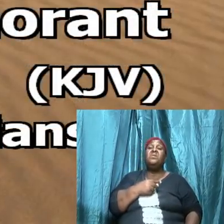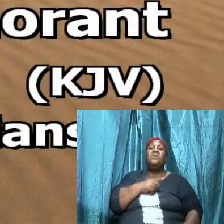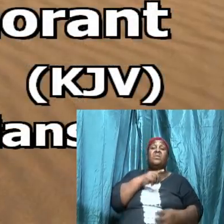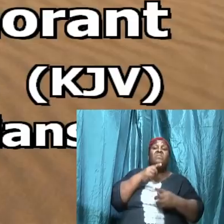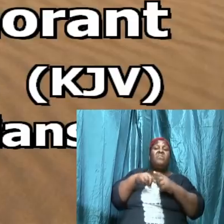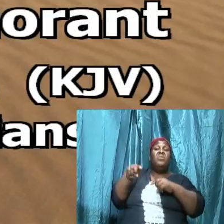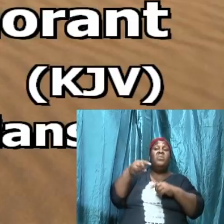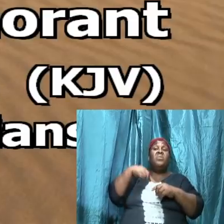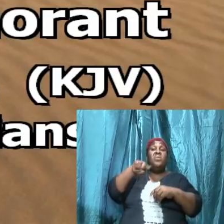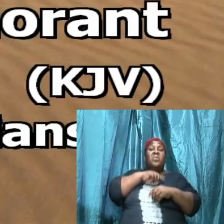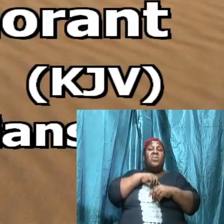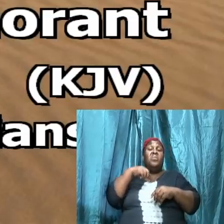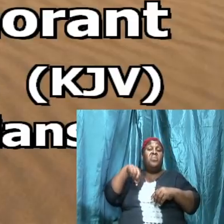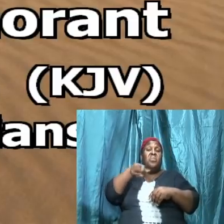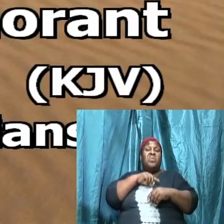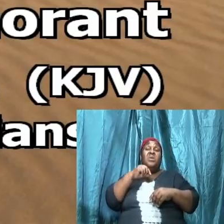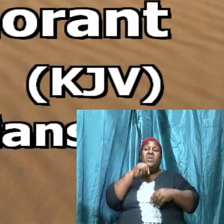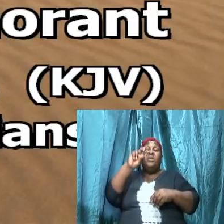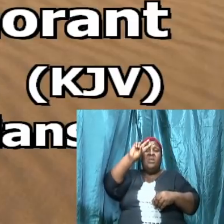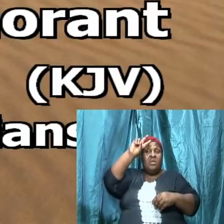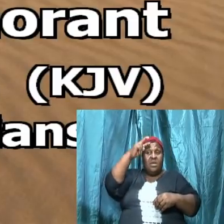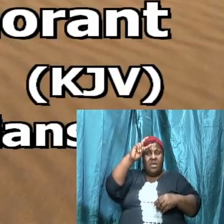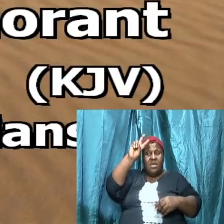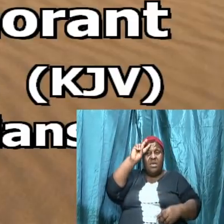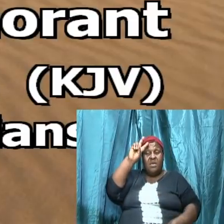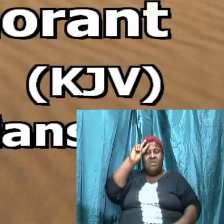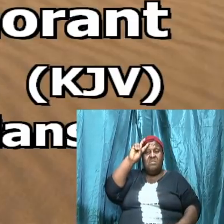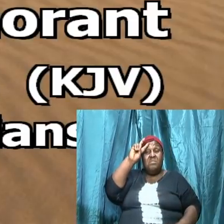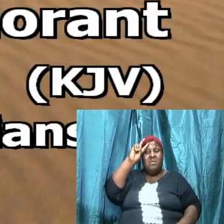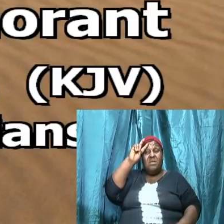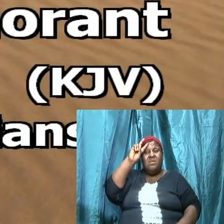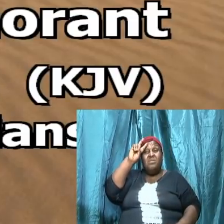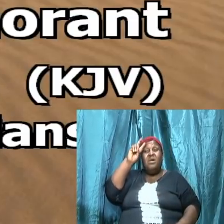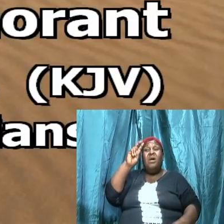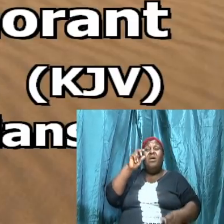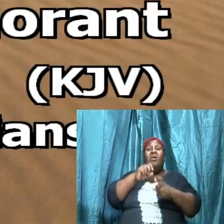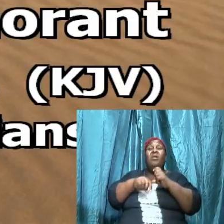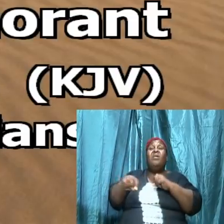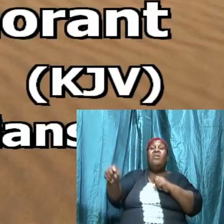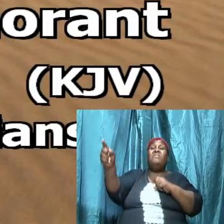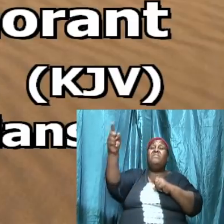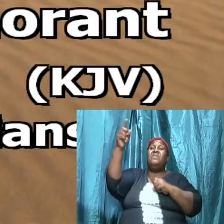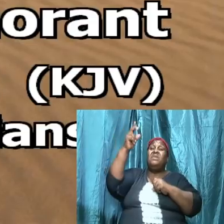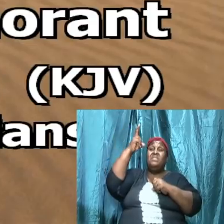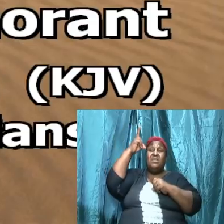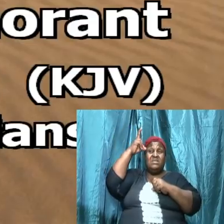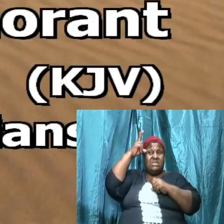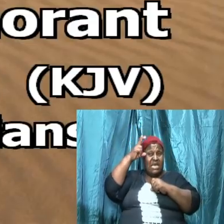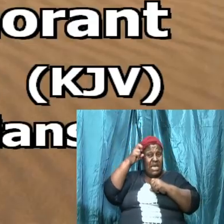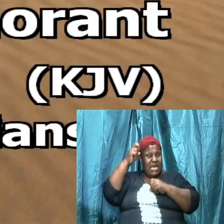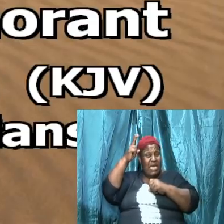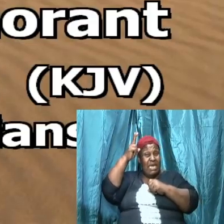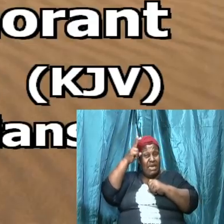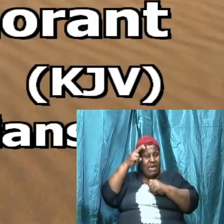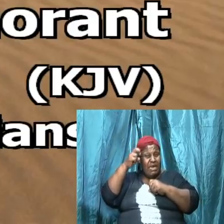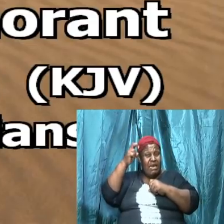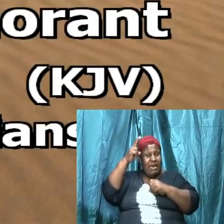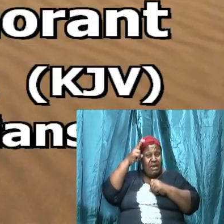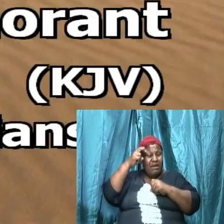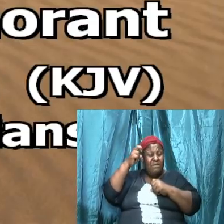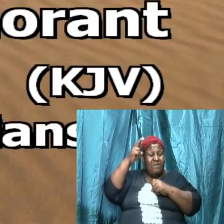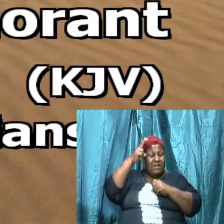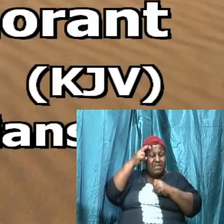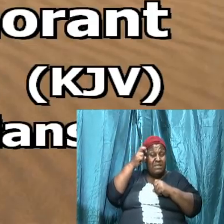we are not ignorant of his devices and the word devices is from a Greek word no